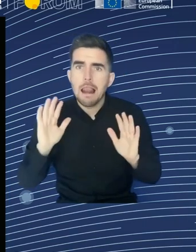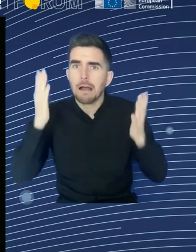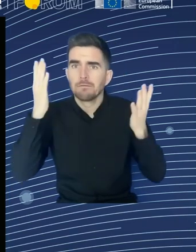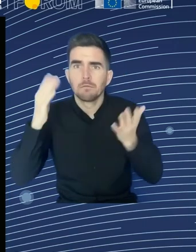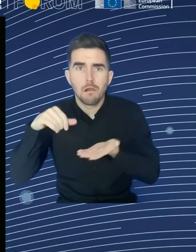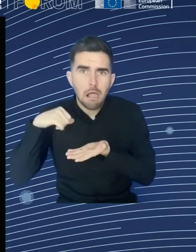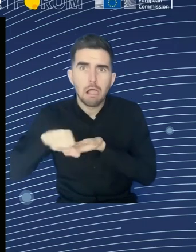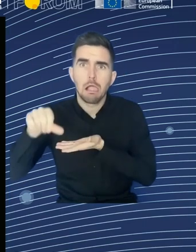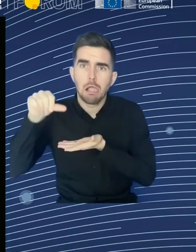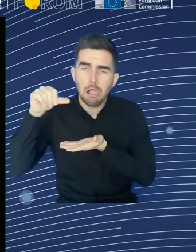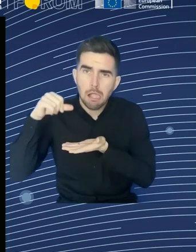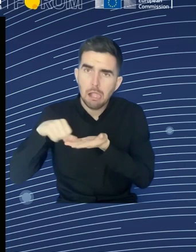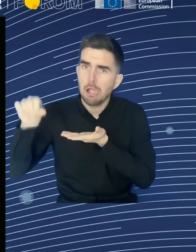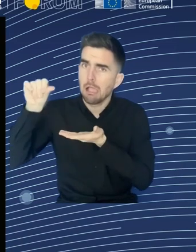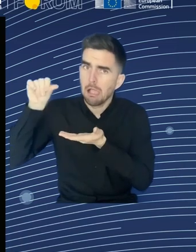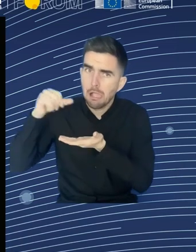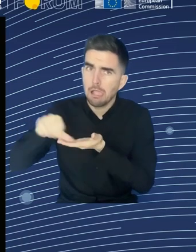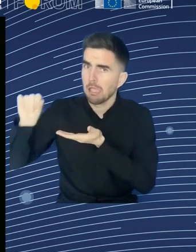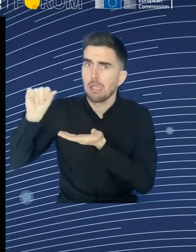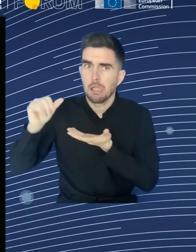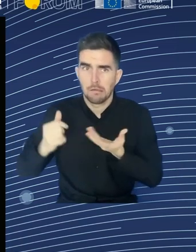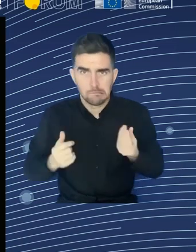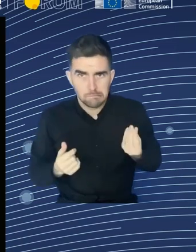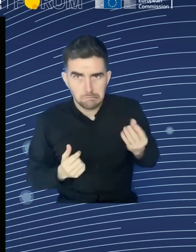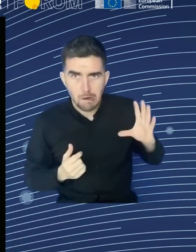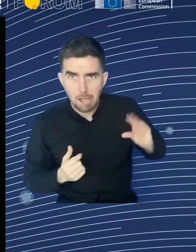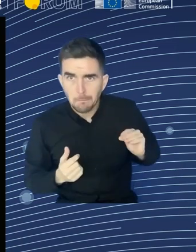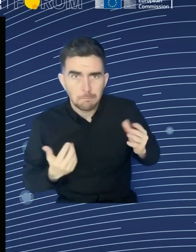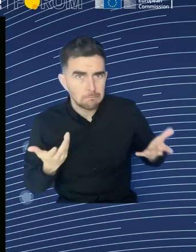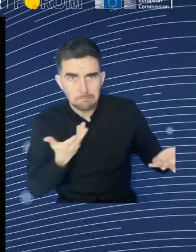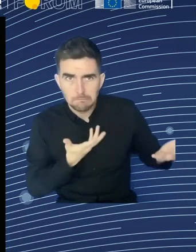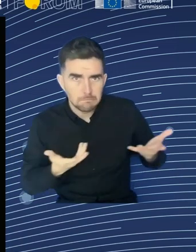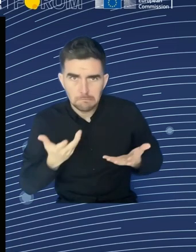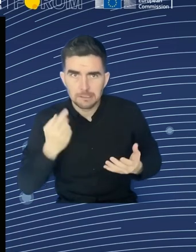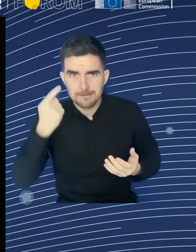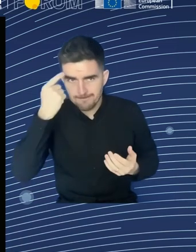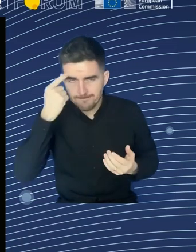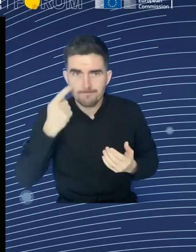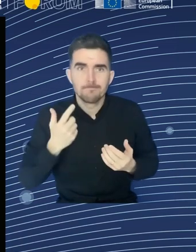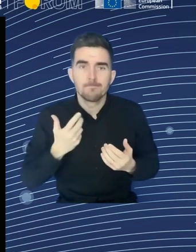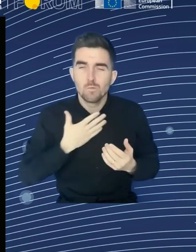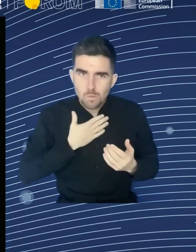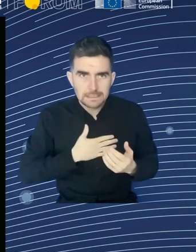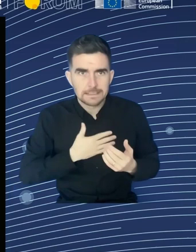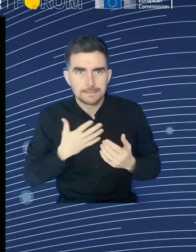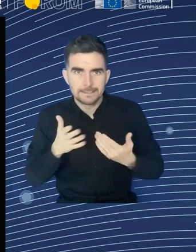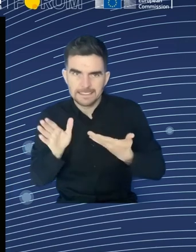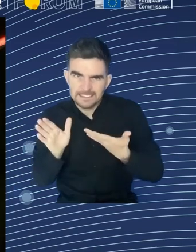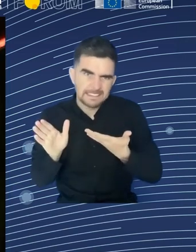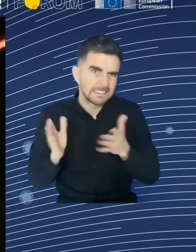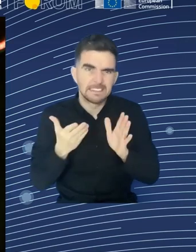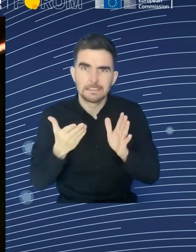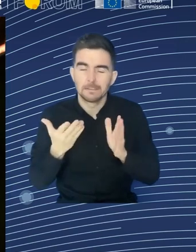shortages, unconventional work patterns and the enduring spectre of poverty. So, we're going to try and tackle all of those.